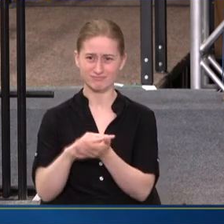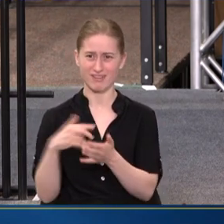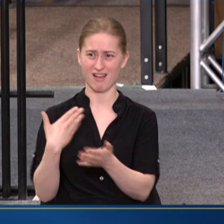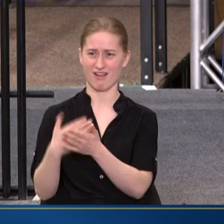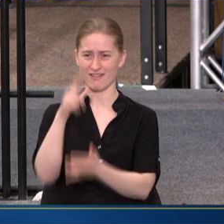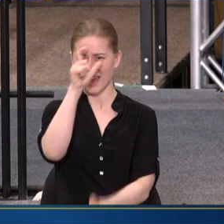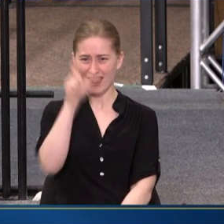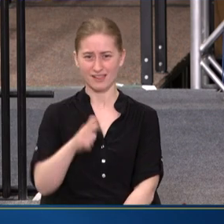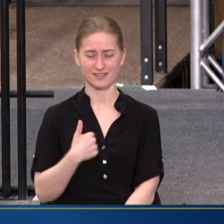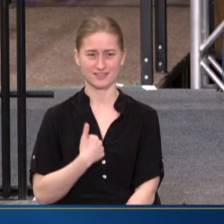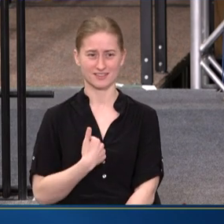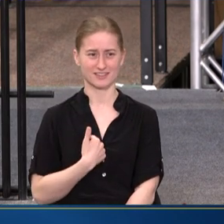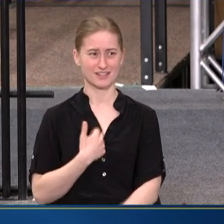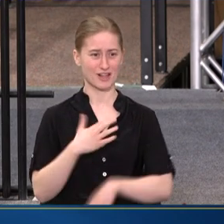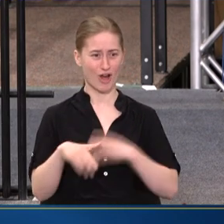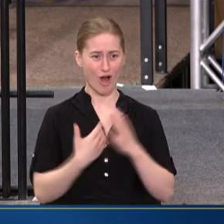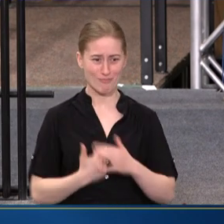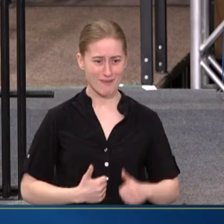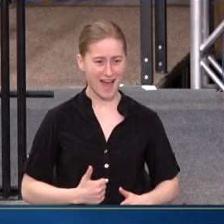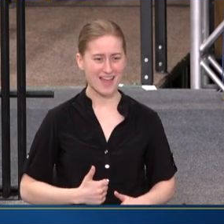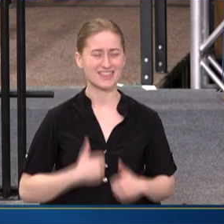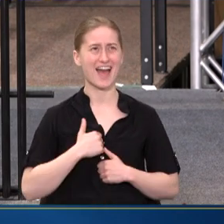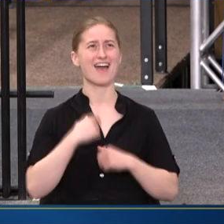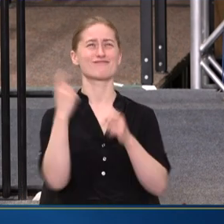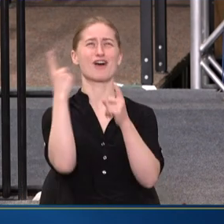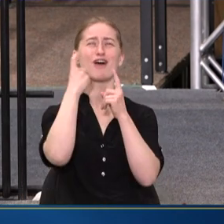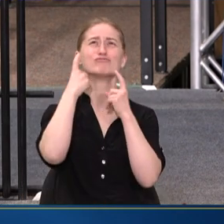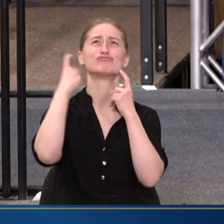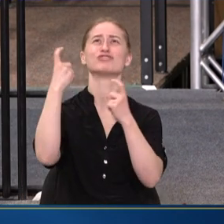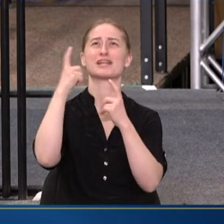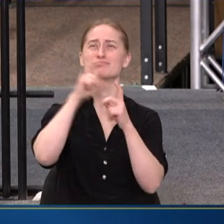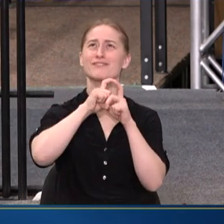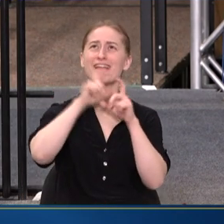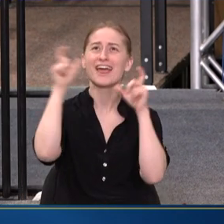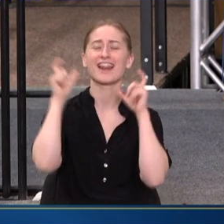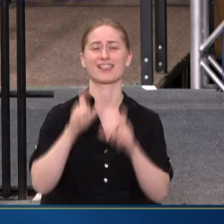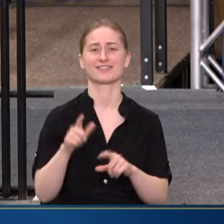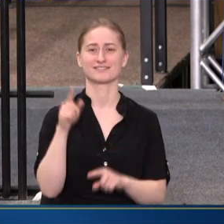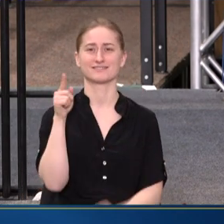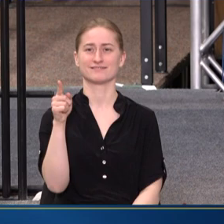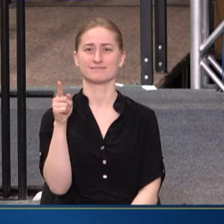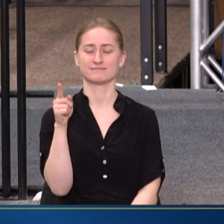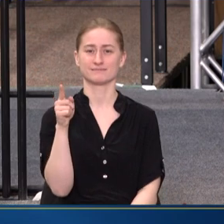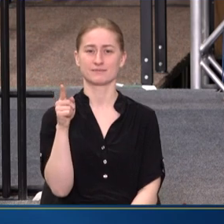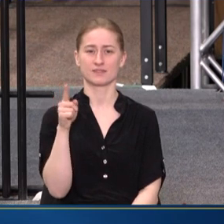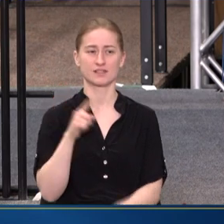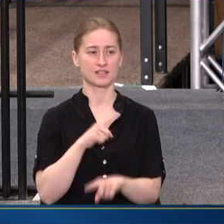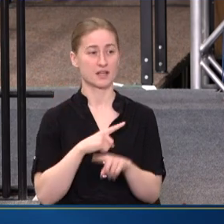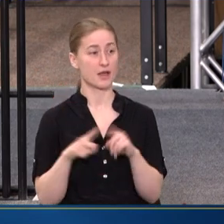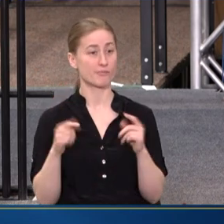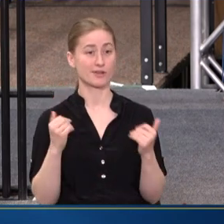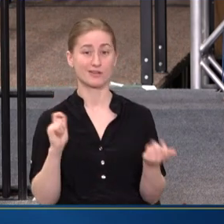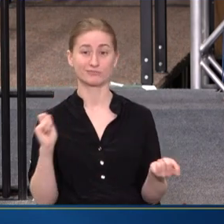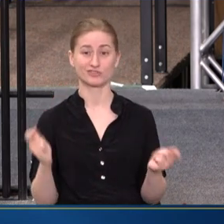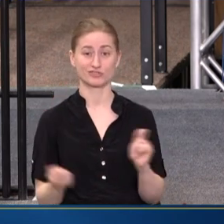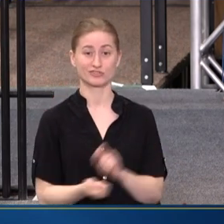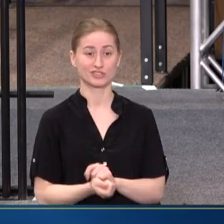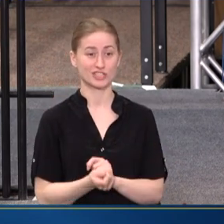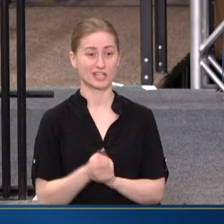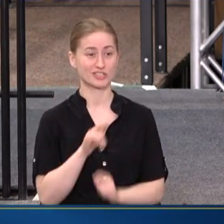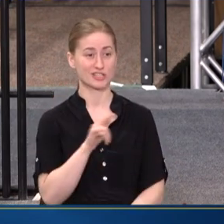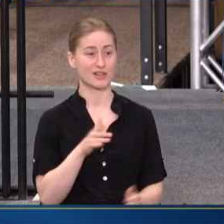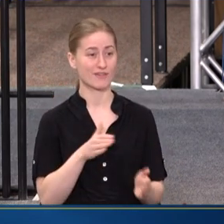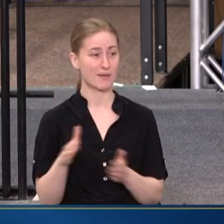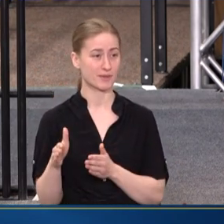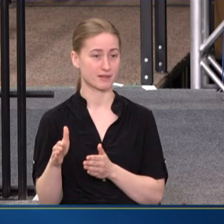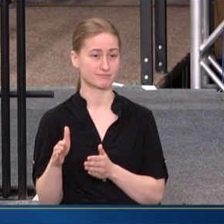ITALY. ALL MY LIFE I'VE DREAMED OF ITALY. BUT THERE'S BEEN A CHANGE IN THE FLIGHT